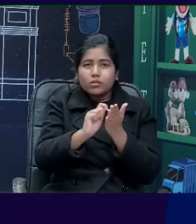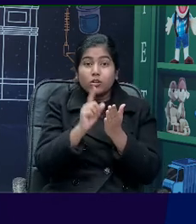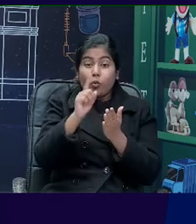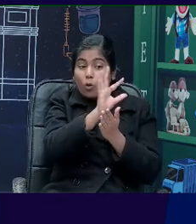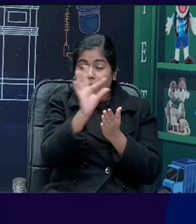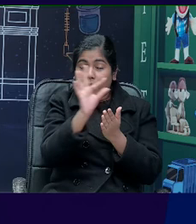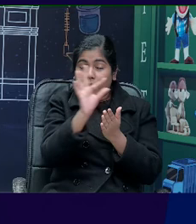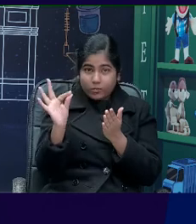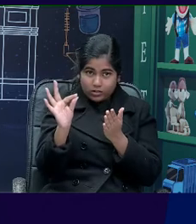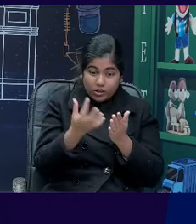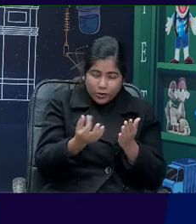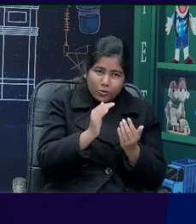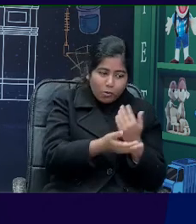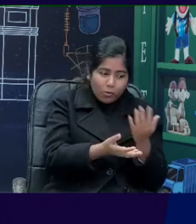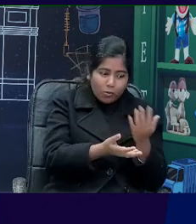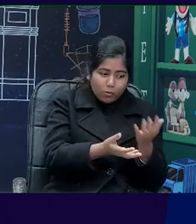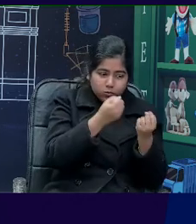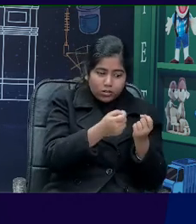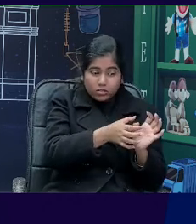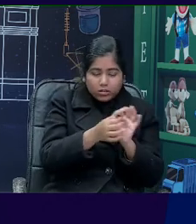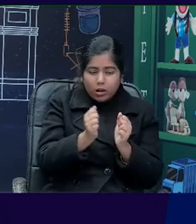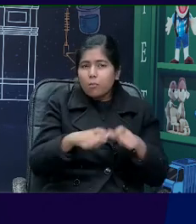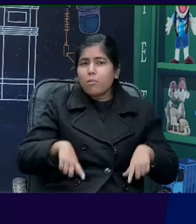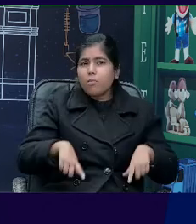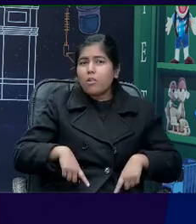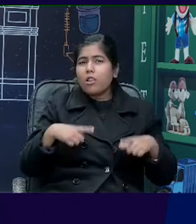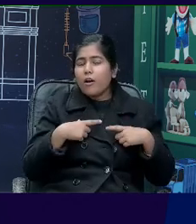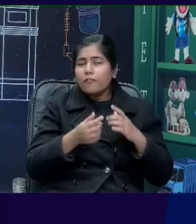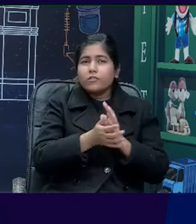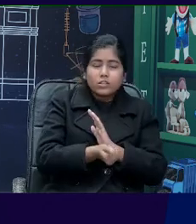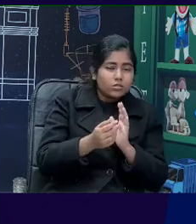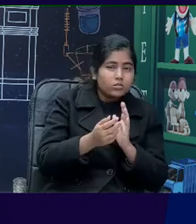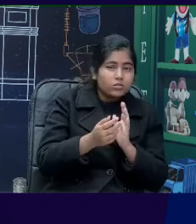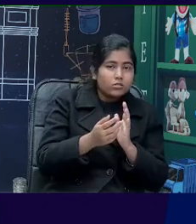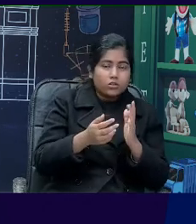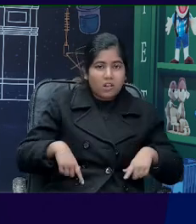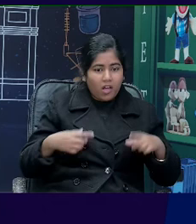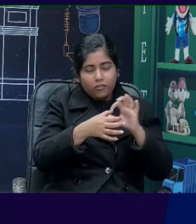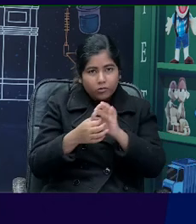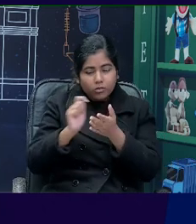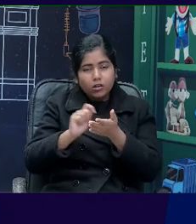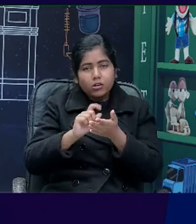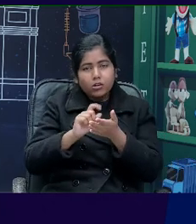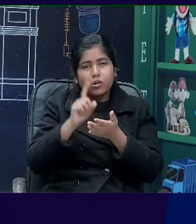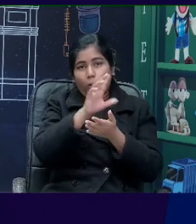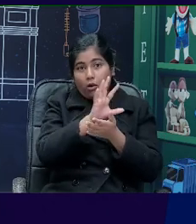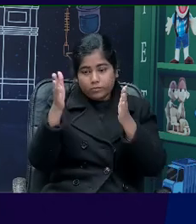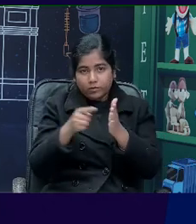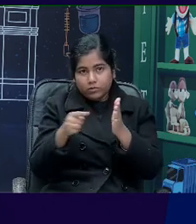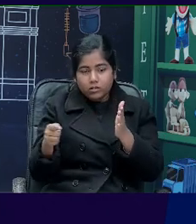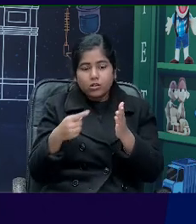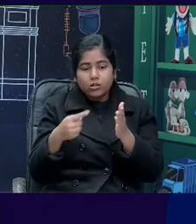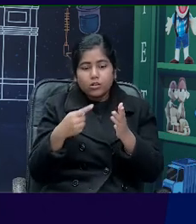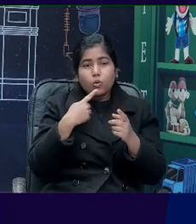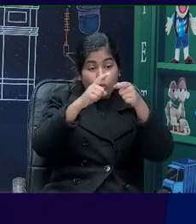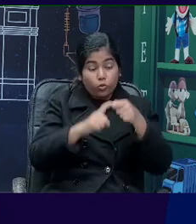of living with your new pet. How have they changed your routine? Do they keep you busy? Do